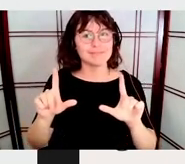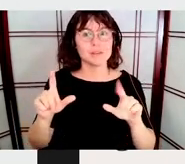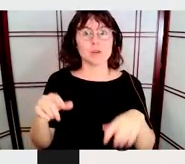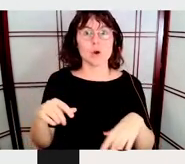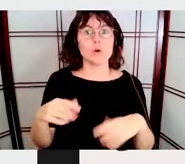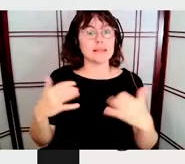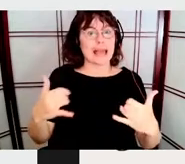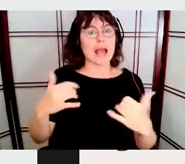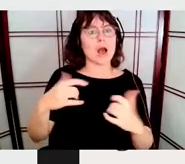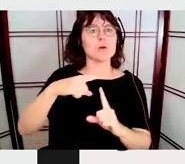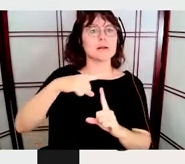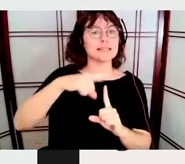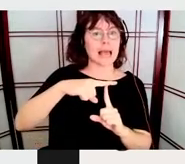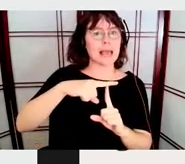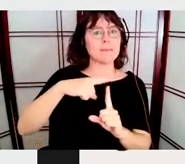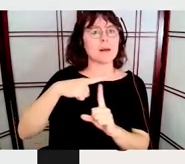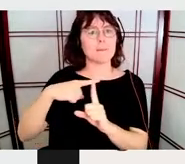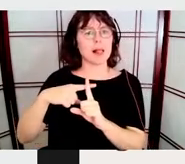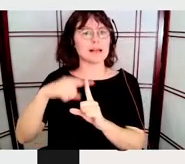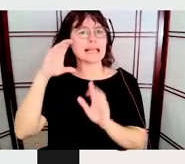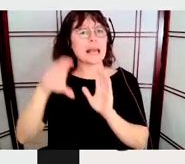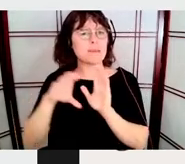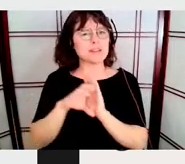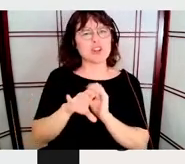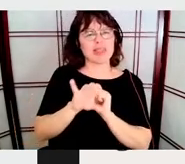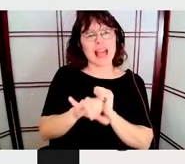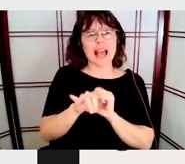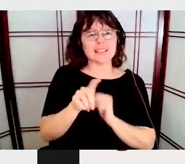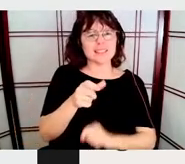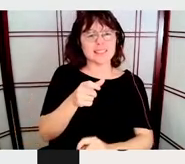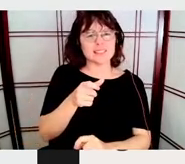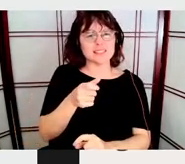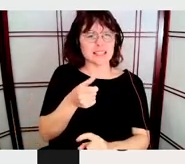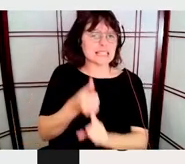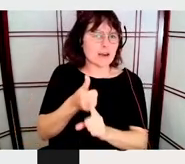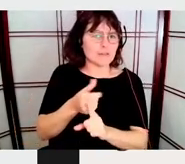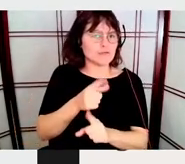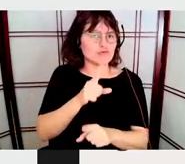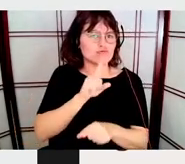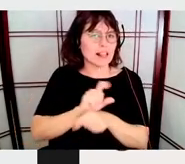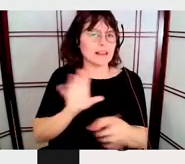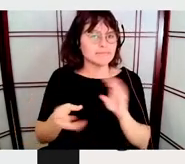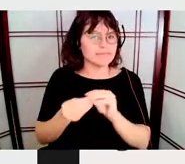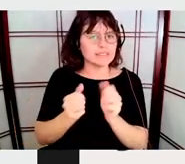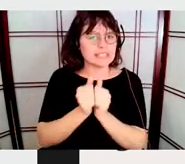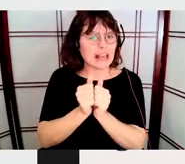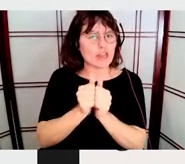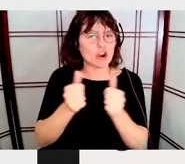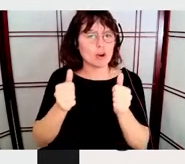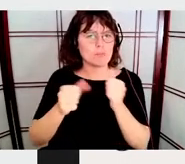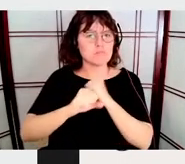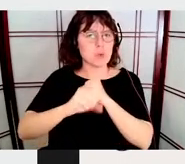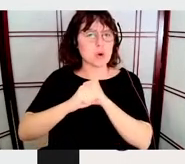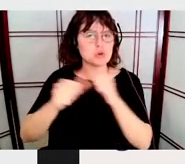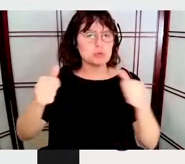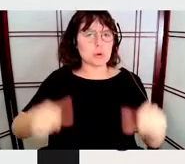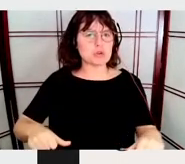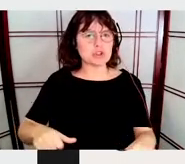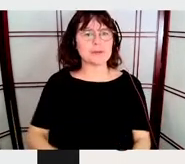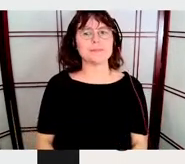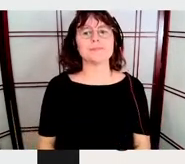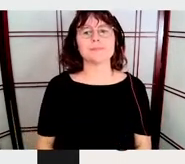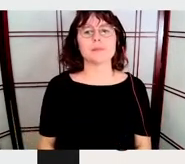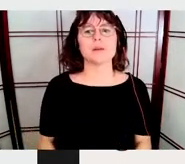type and image. And I would like to thank firstly to Roger Remington.